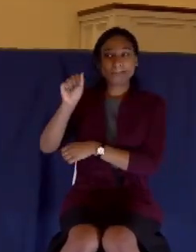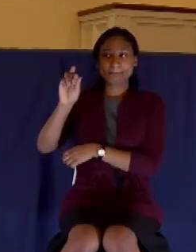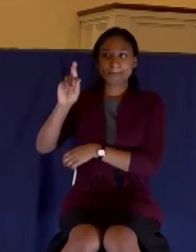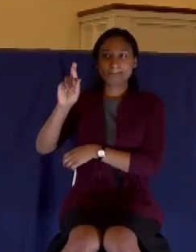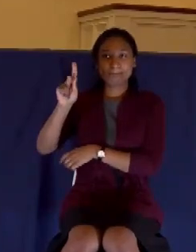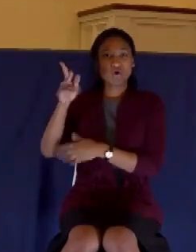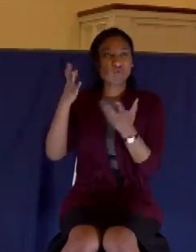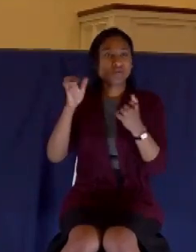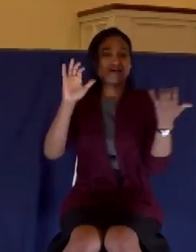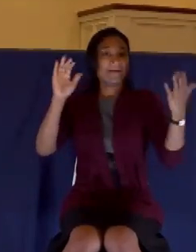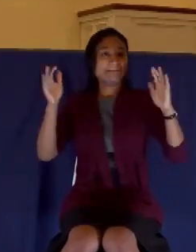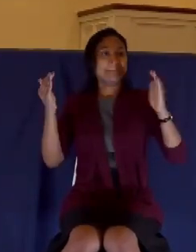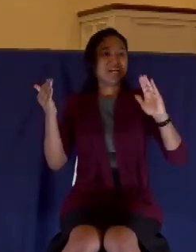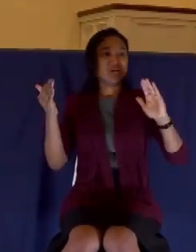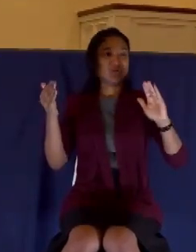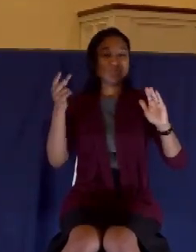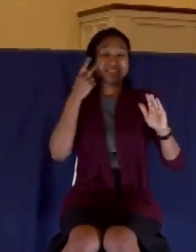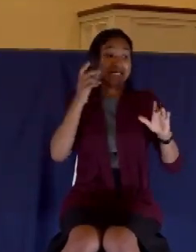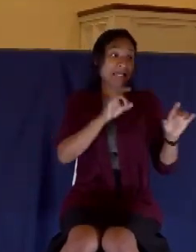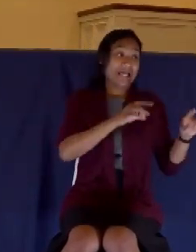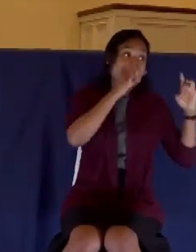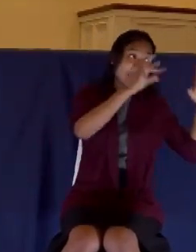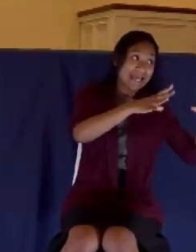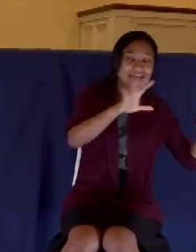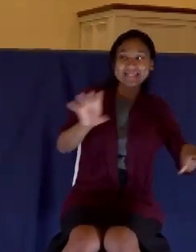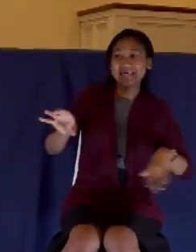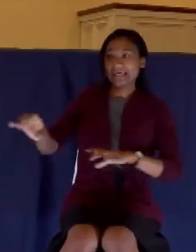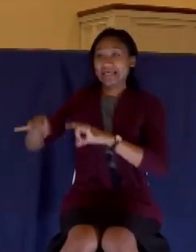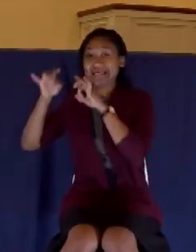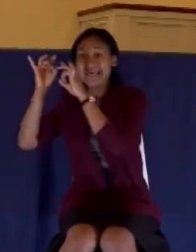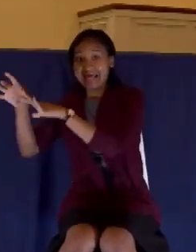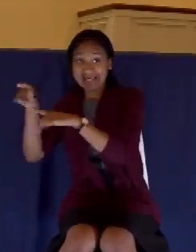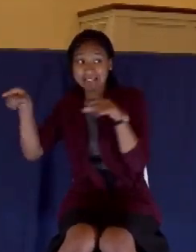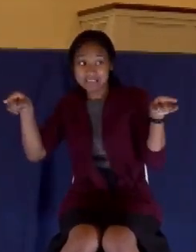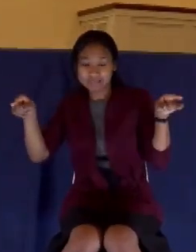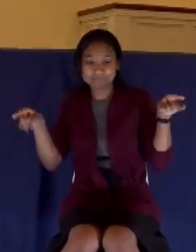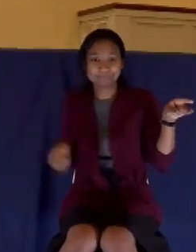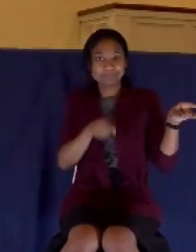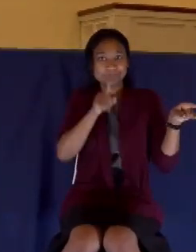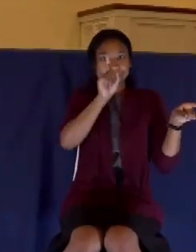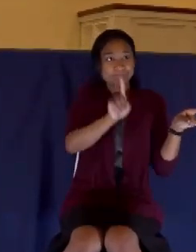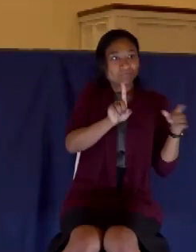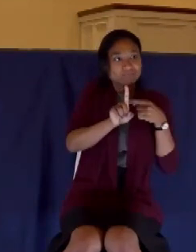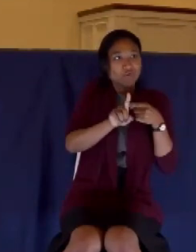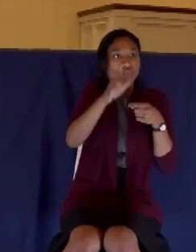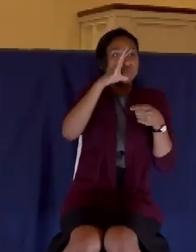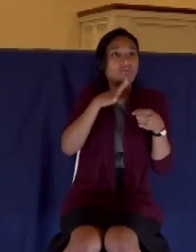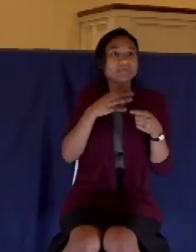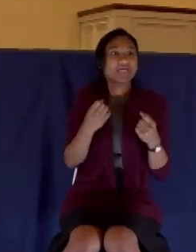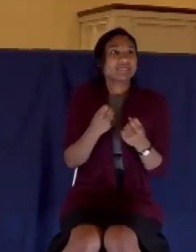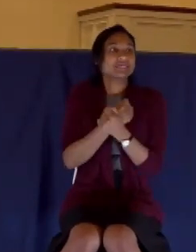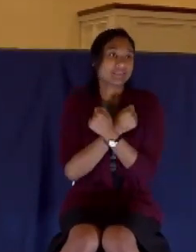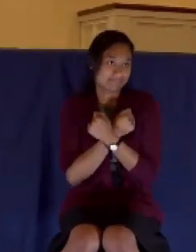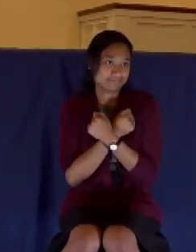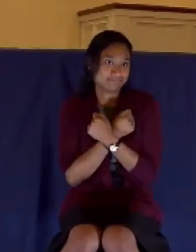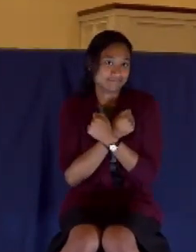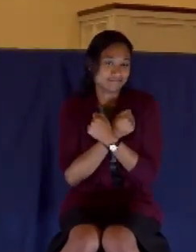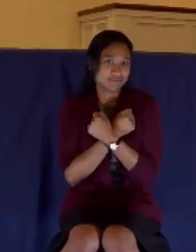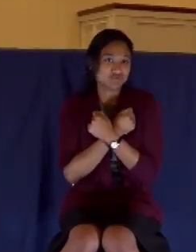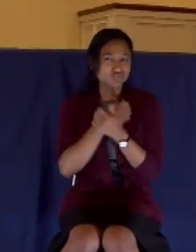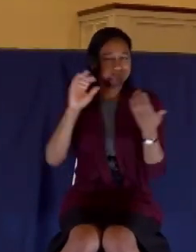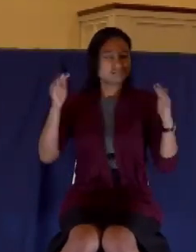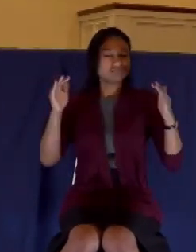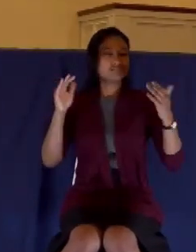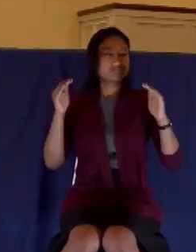That's why he puts this narrative right in between these two bookends of these plots against Jesus. In fact, this whole